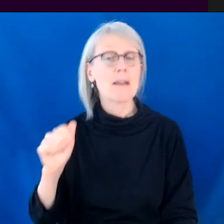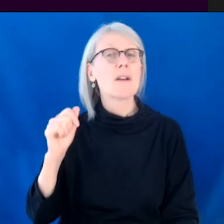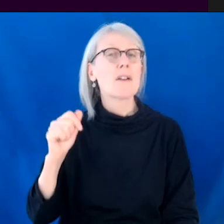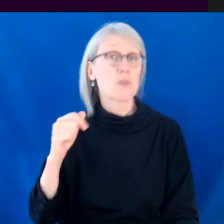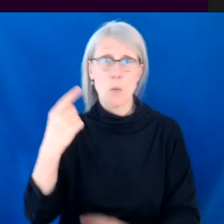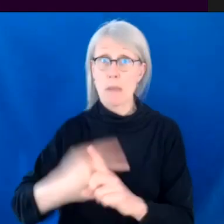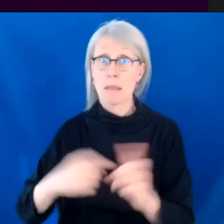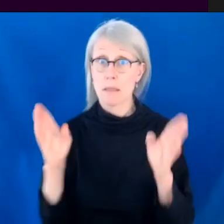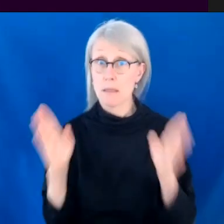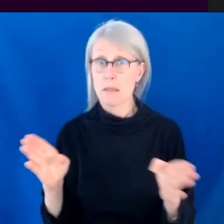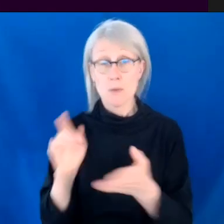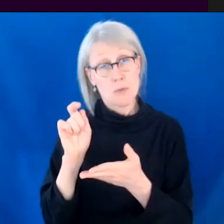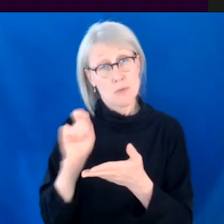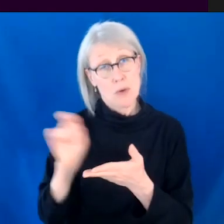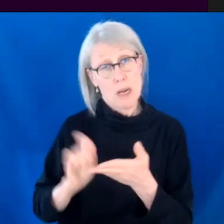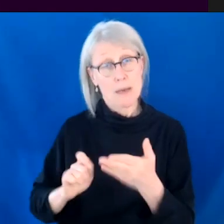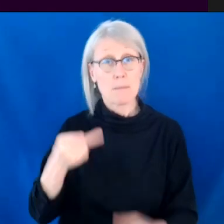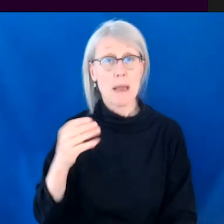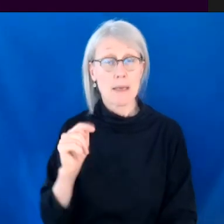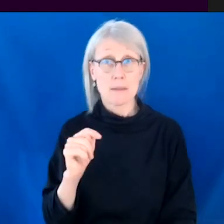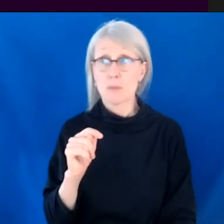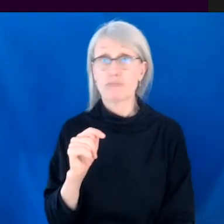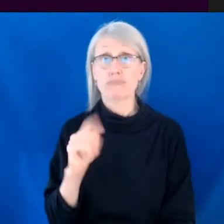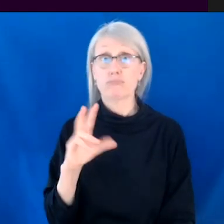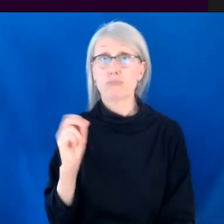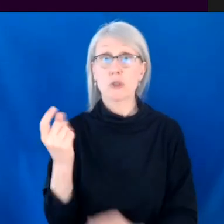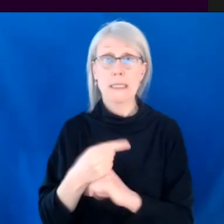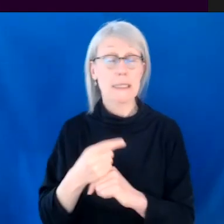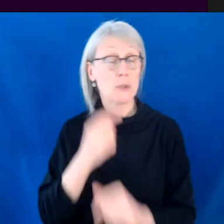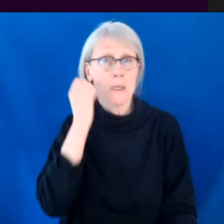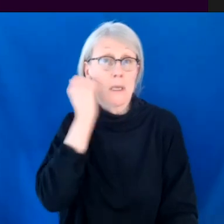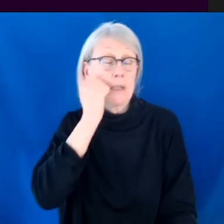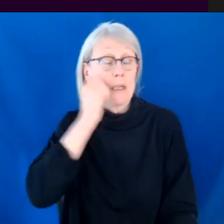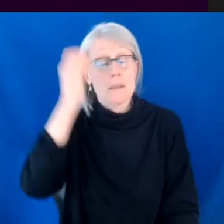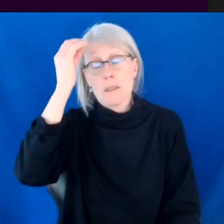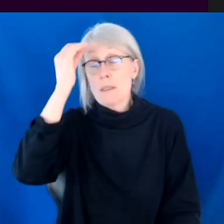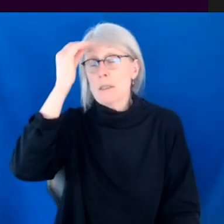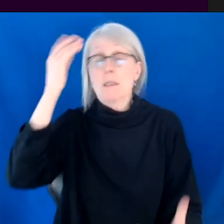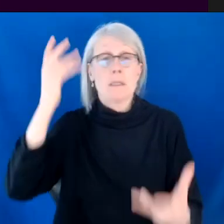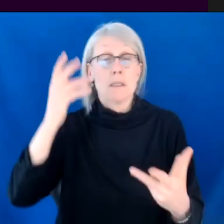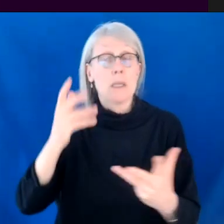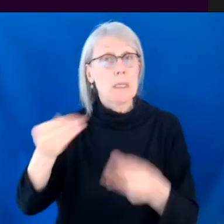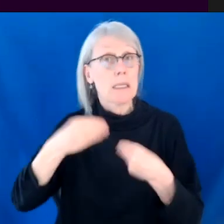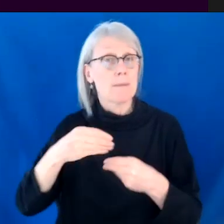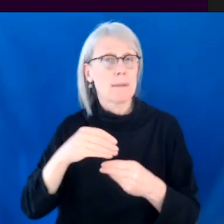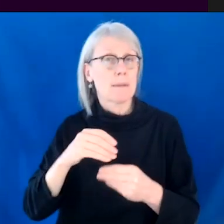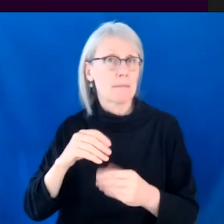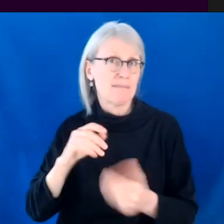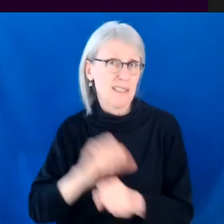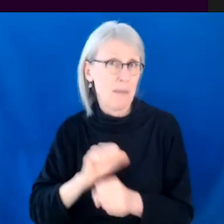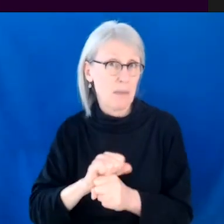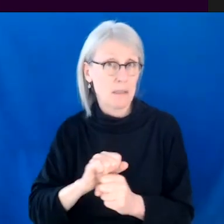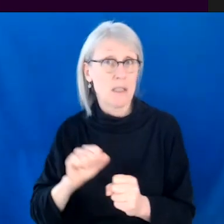one month. And so it was 30 days. So every day you would go on and there would be an assignment that you did and you had to